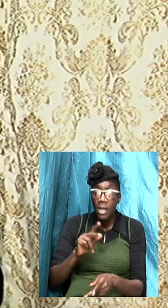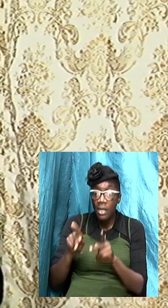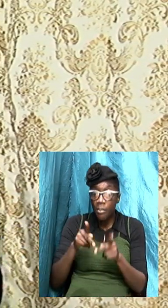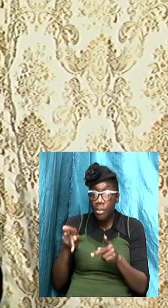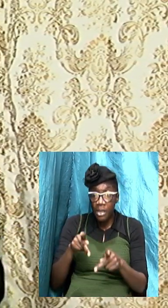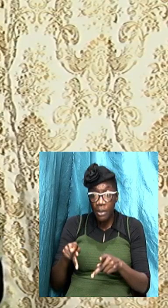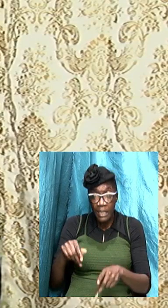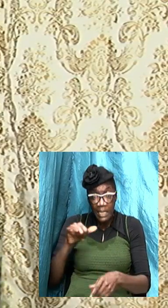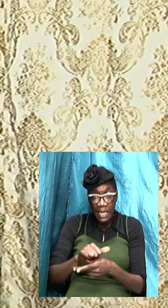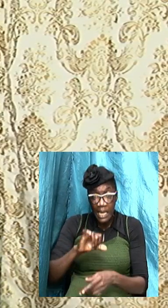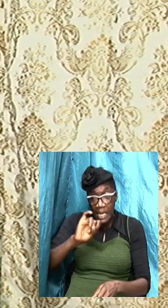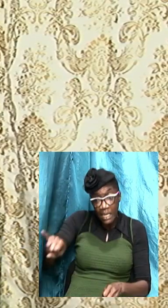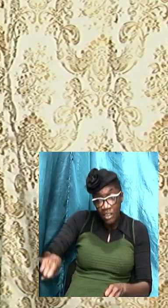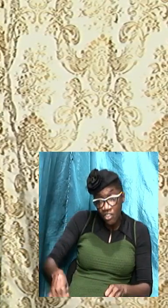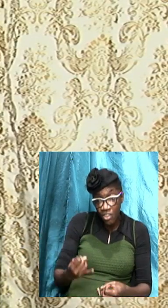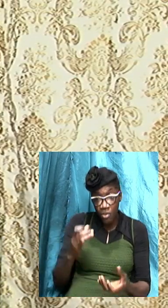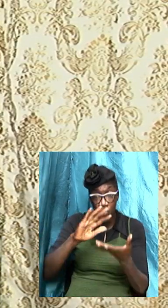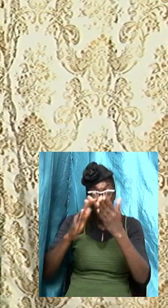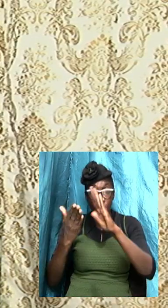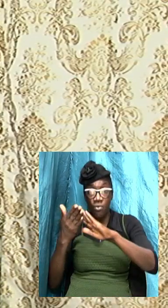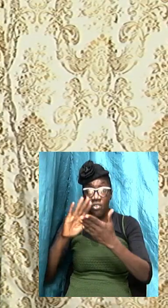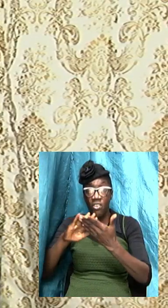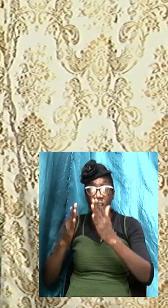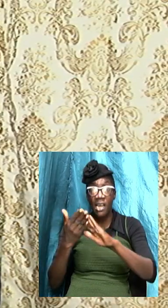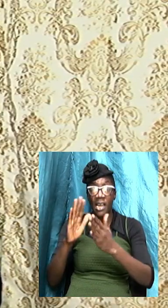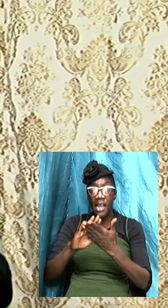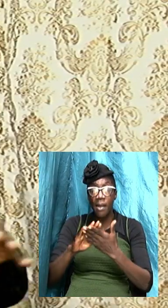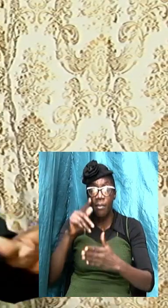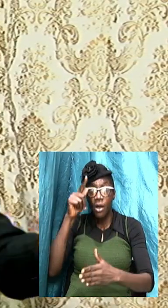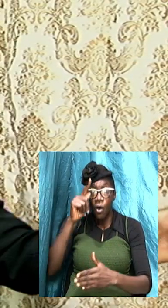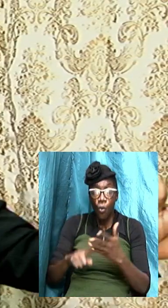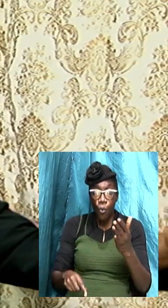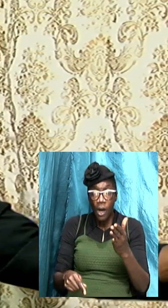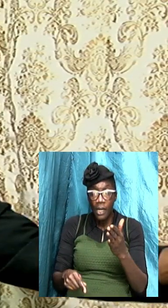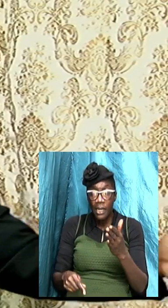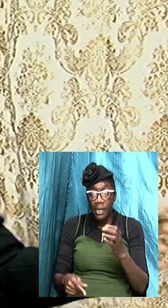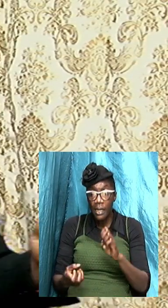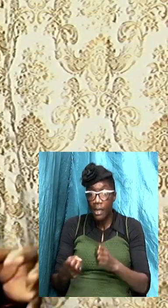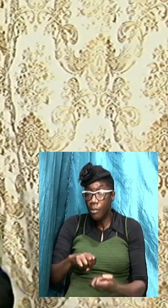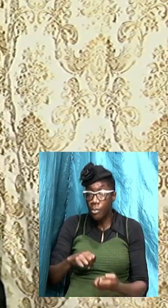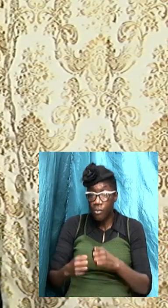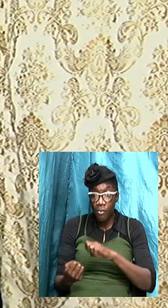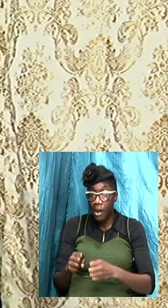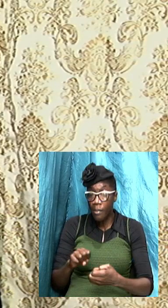Jerusalem and what the persecution did was that it caused the gospel to spread